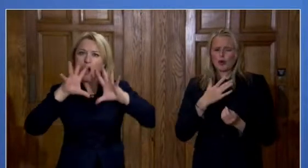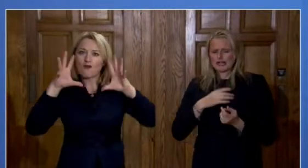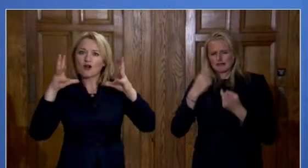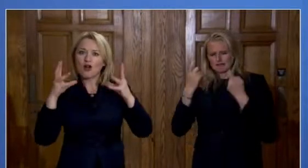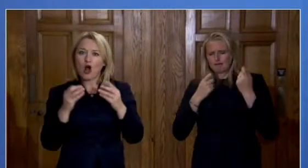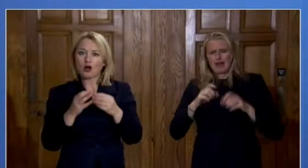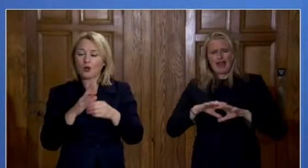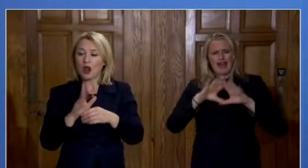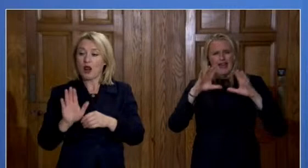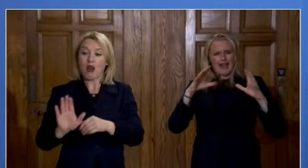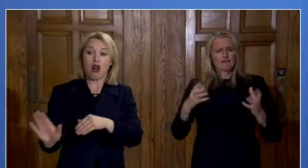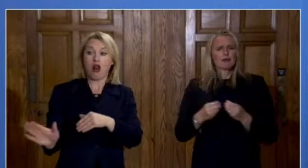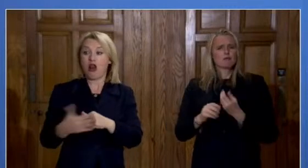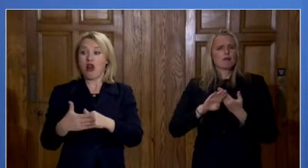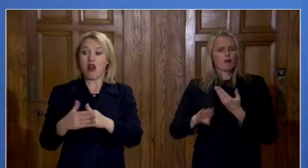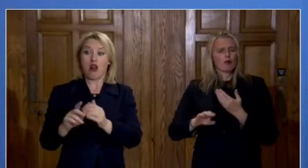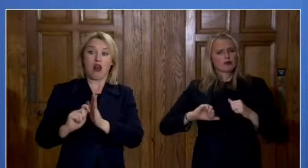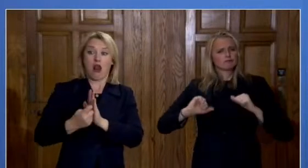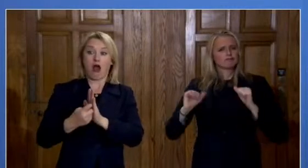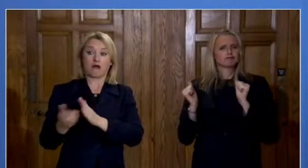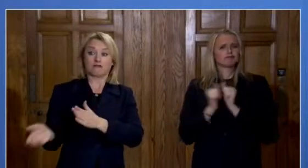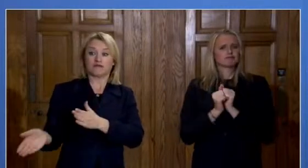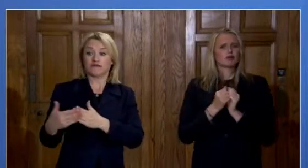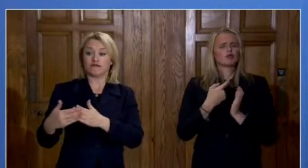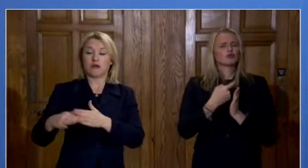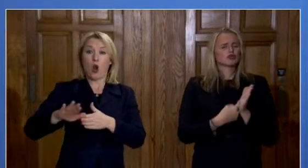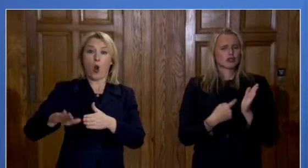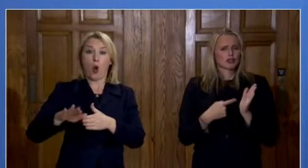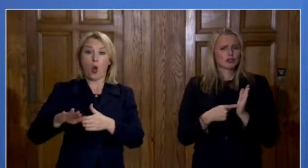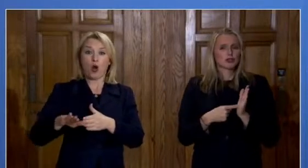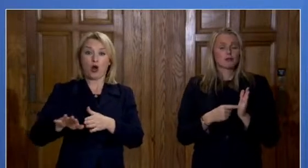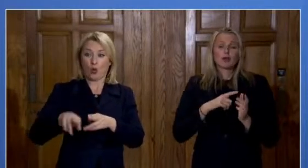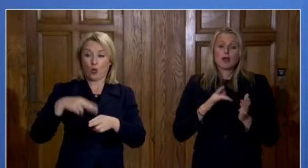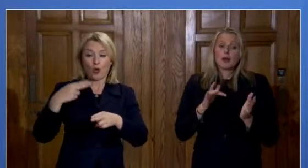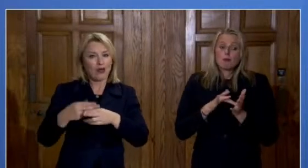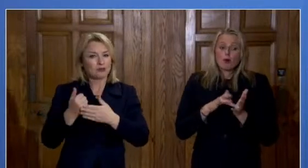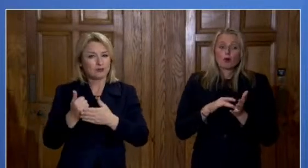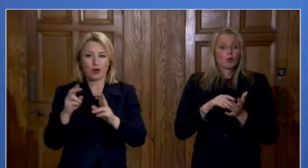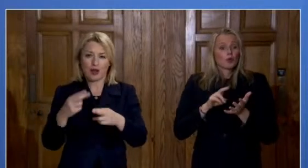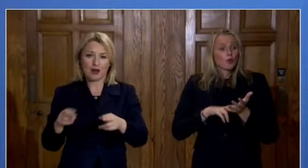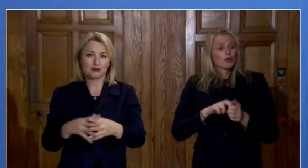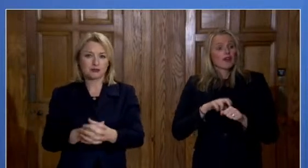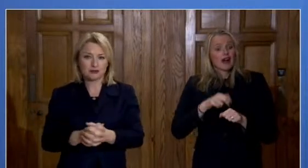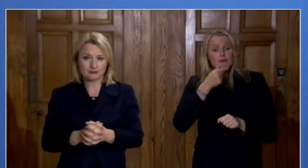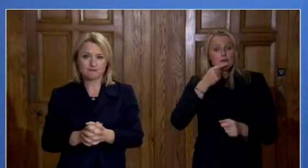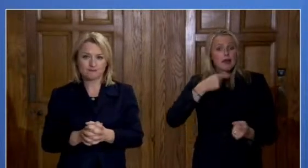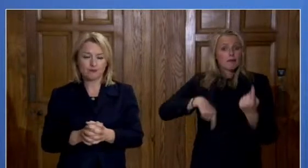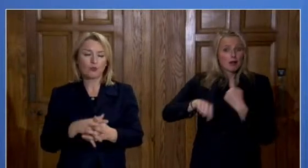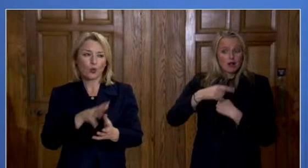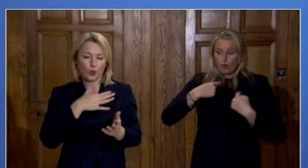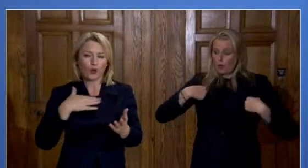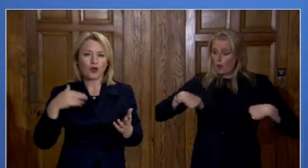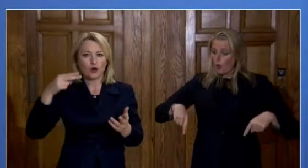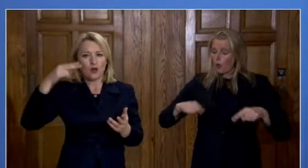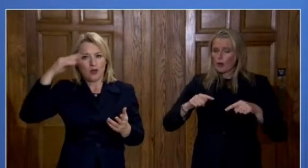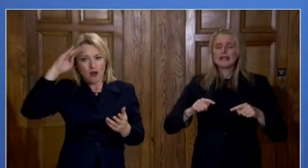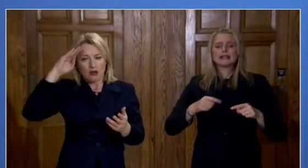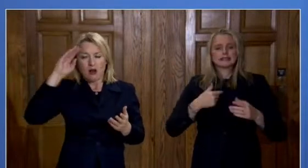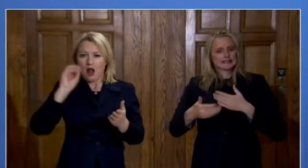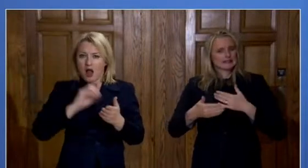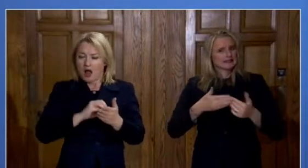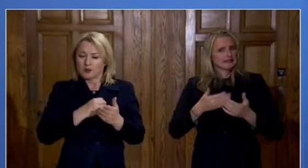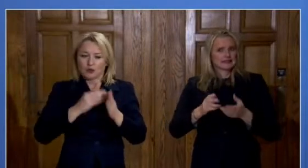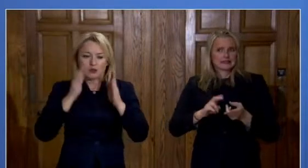um to how we as an executive how we as a people in northern ireland start to address the increase in positive cases